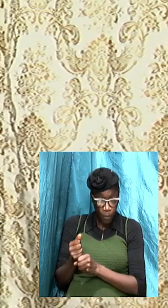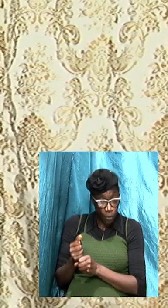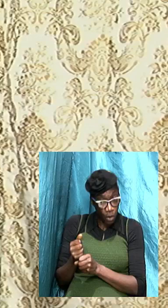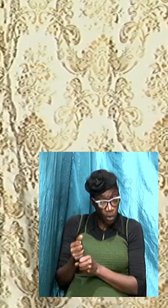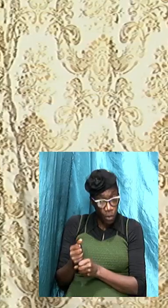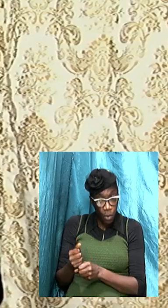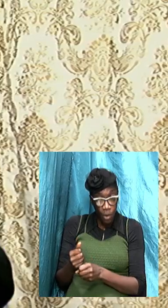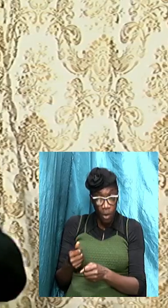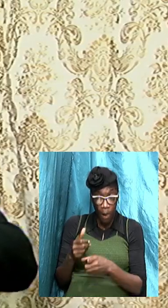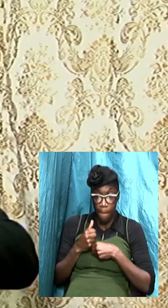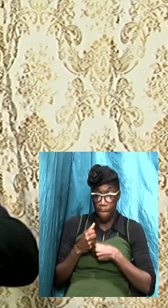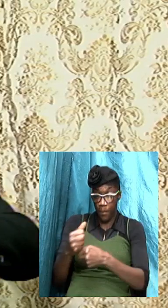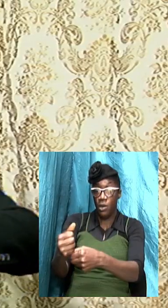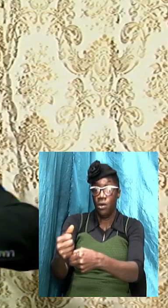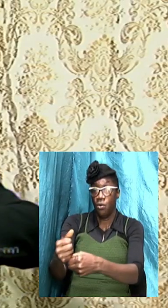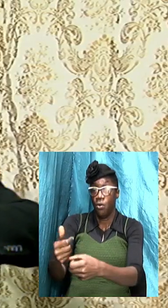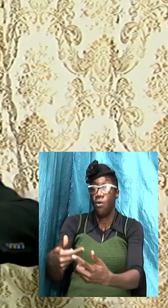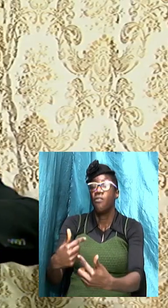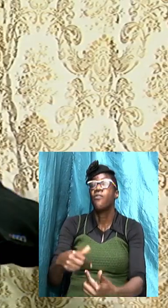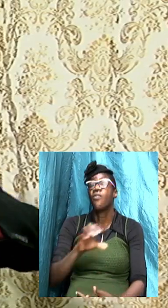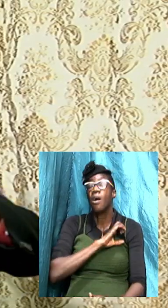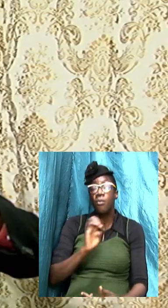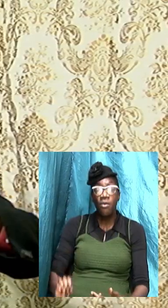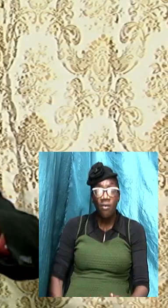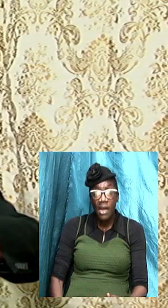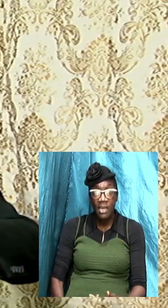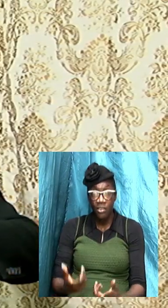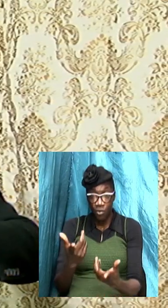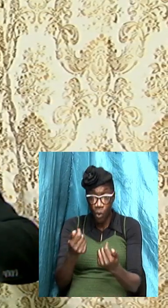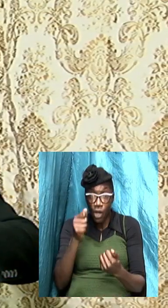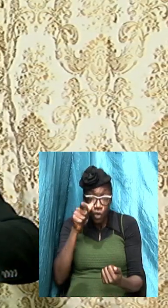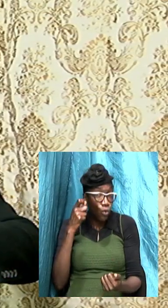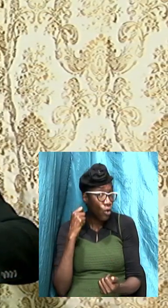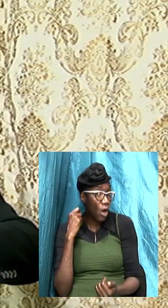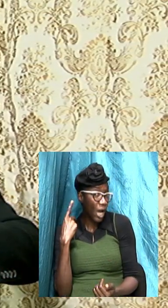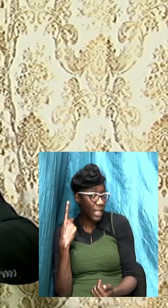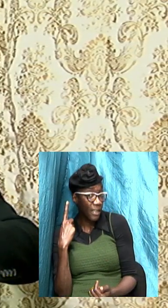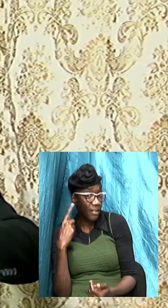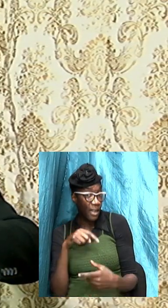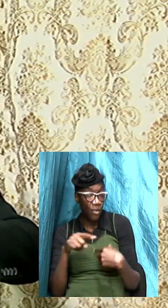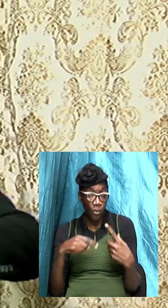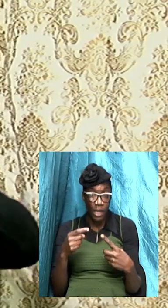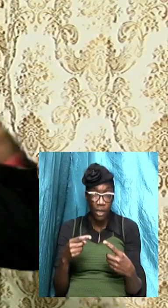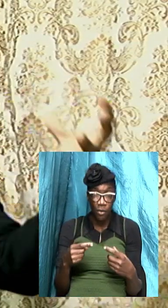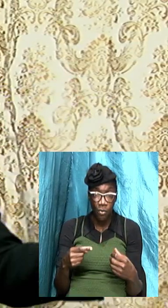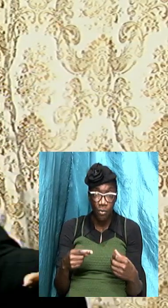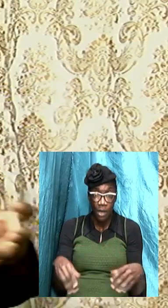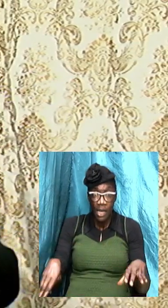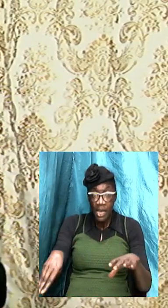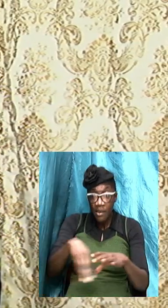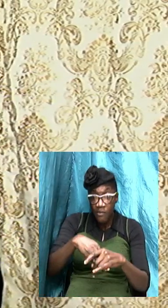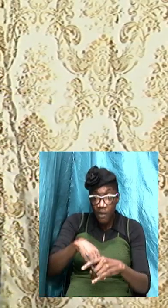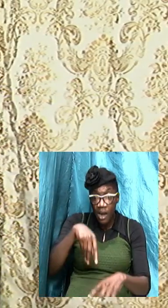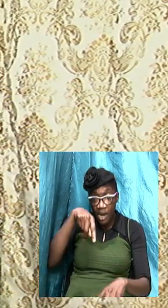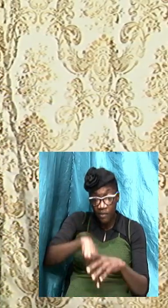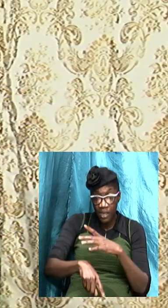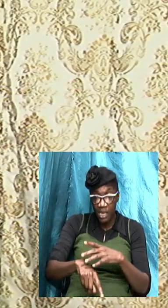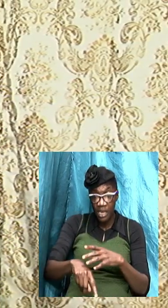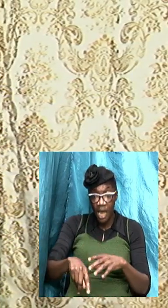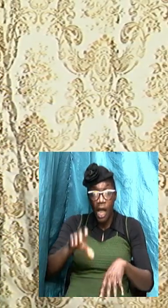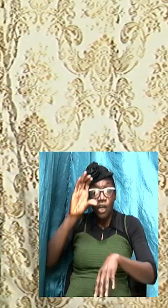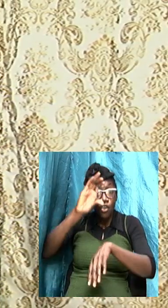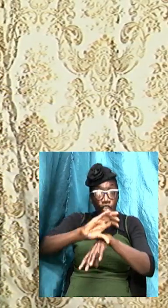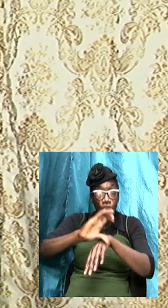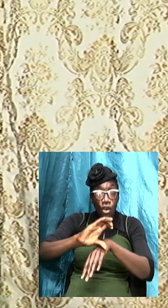to understand that when you get involved in an assembly that is teaching